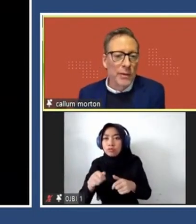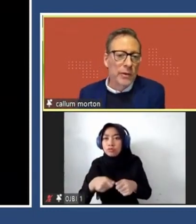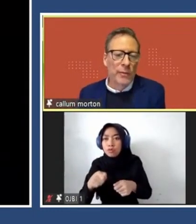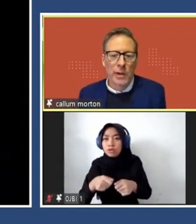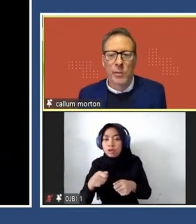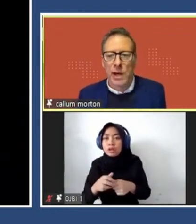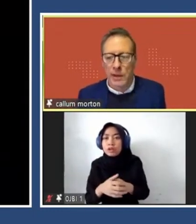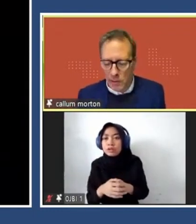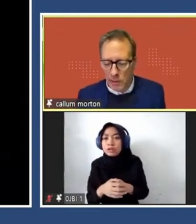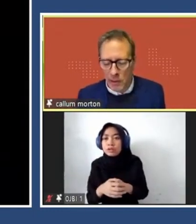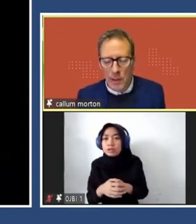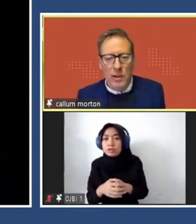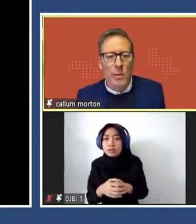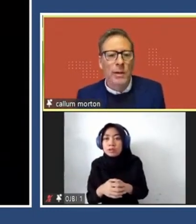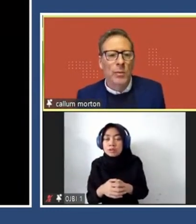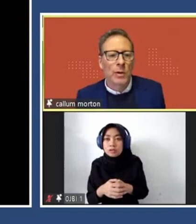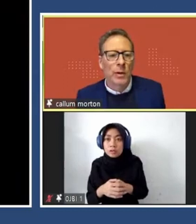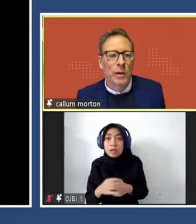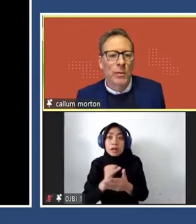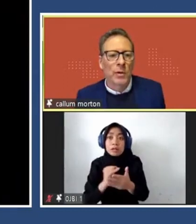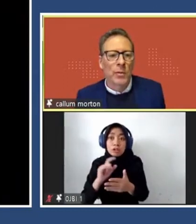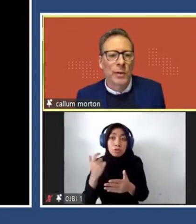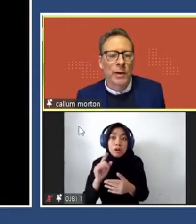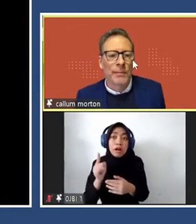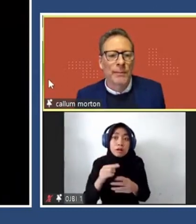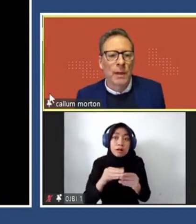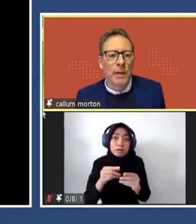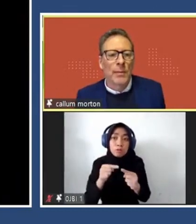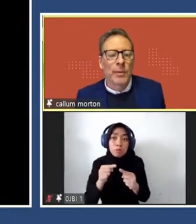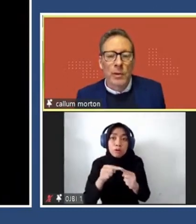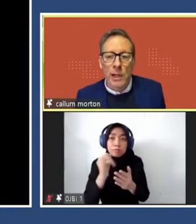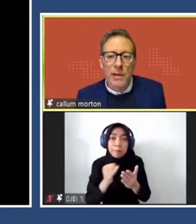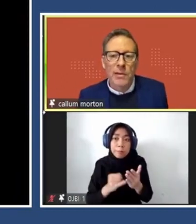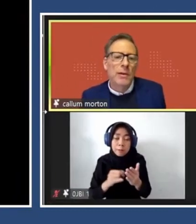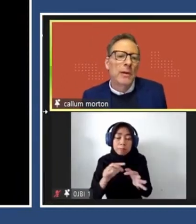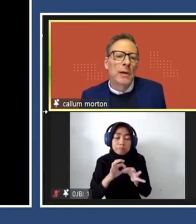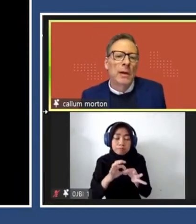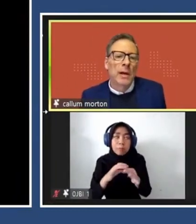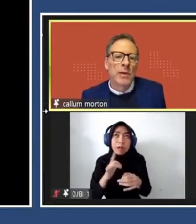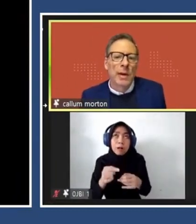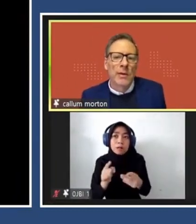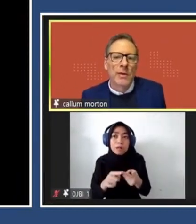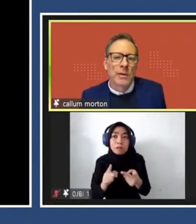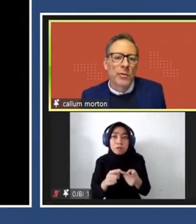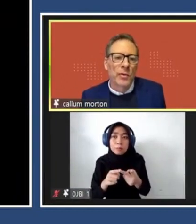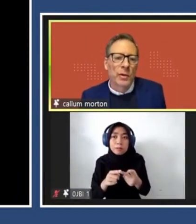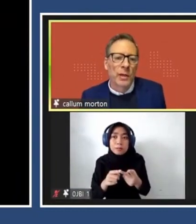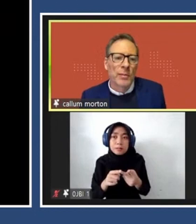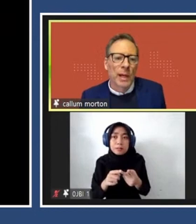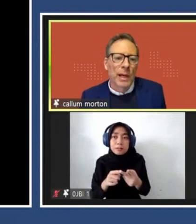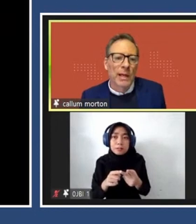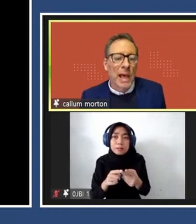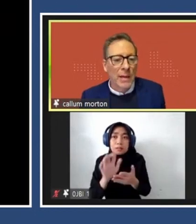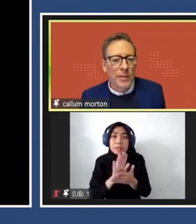So, I had a history of working with architecture. Ioanni works with blown glass and she makes these